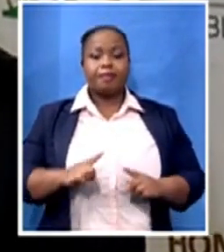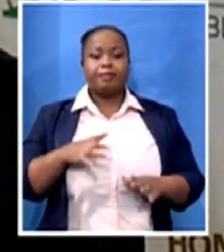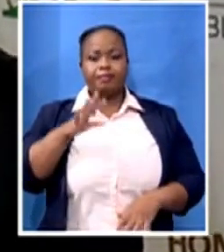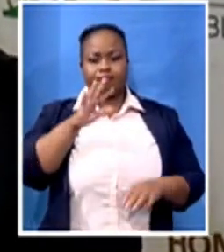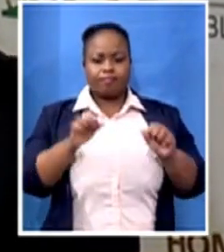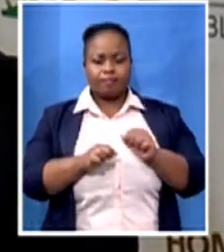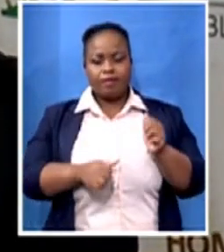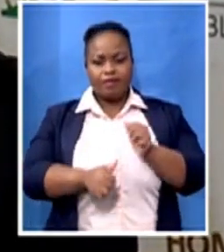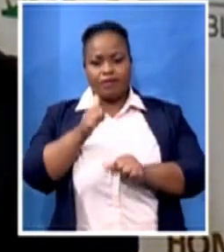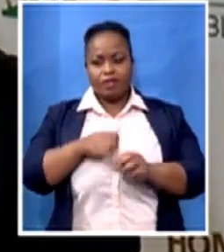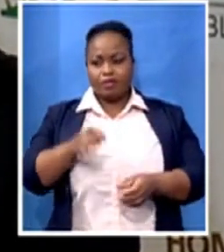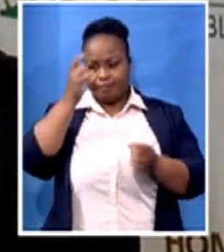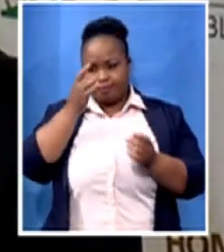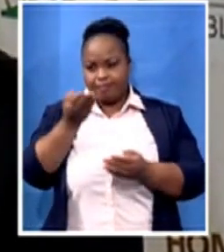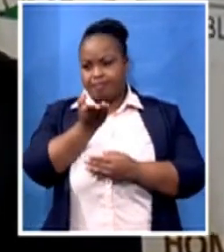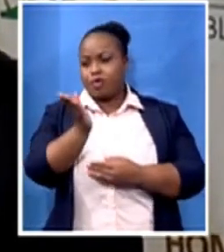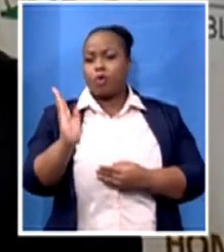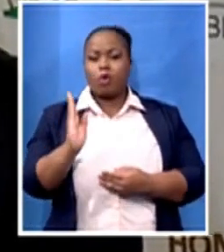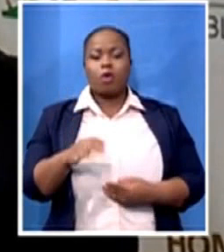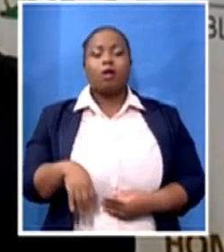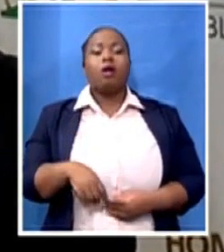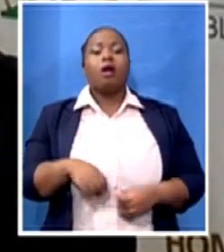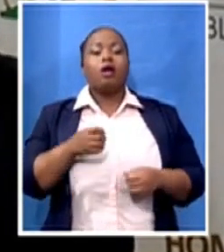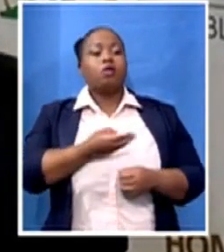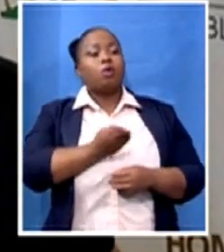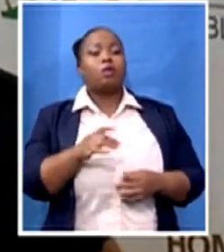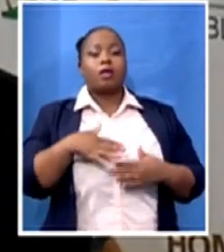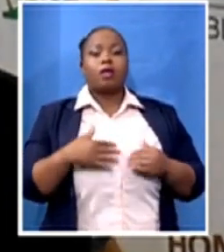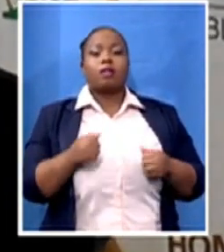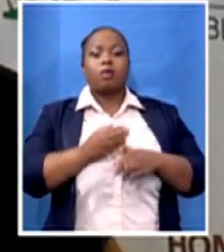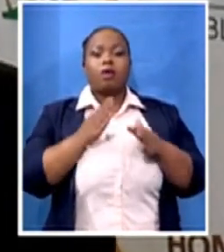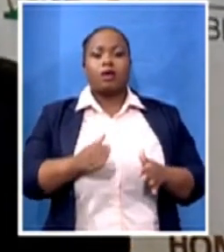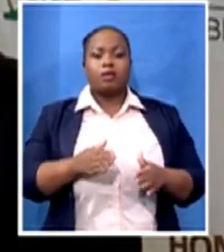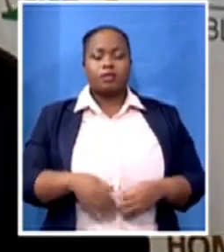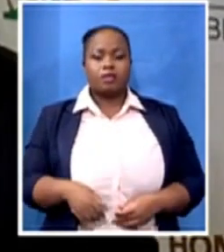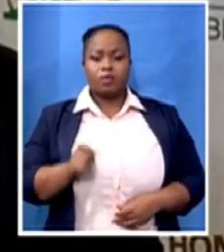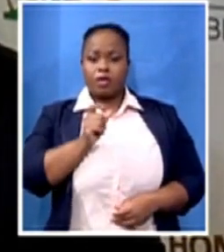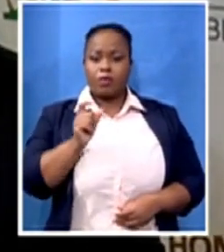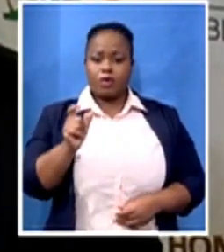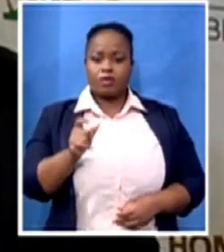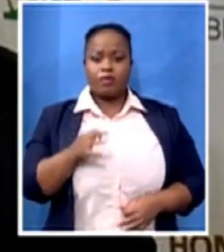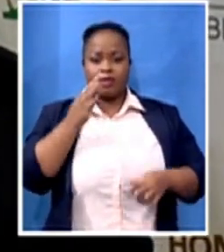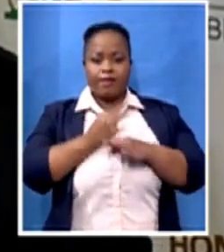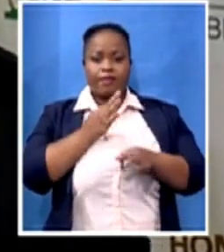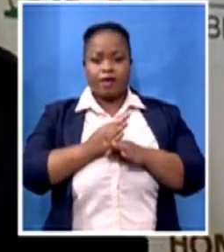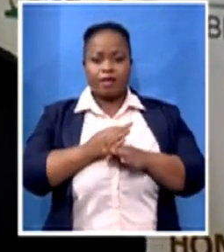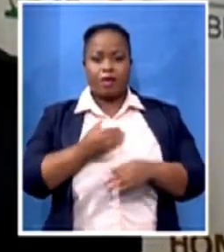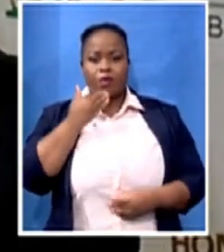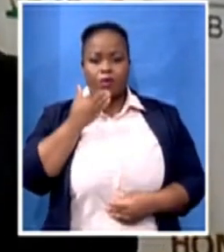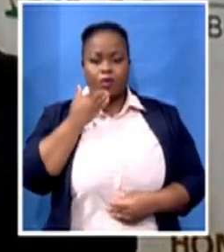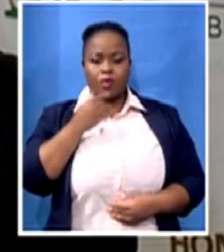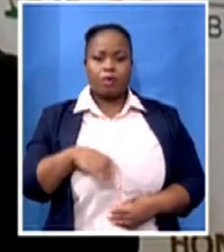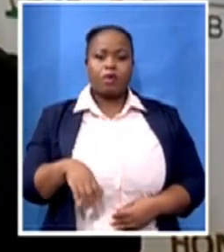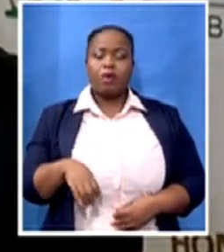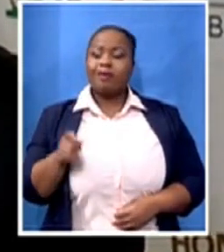workers with the words of the father of your nation, the Air Commandant Fidel Castro, when he said, and I